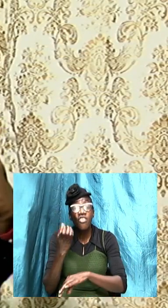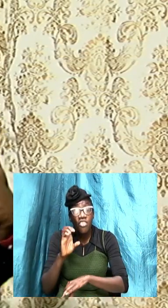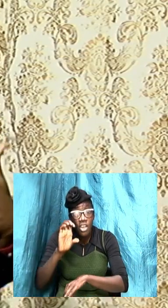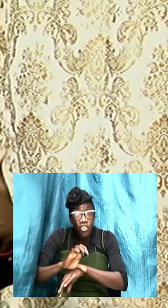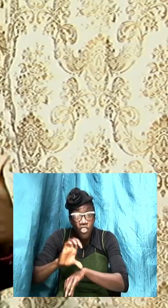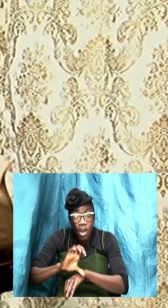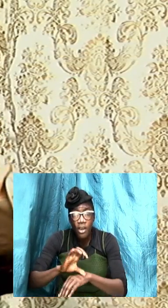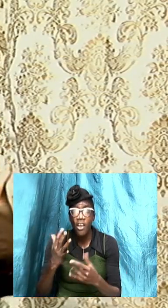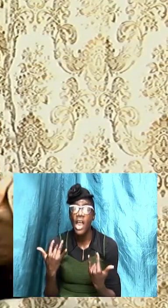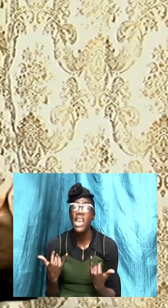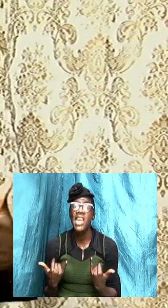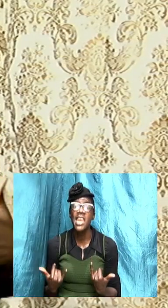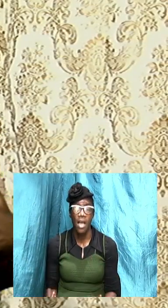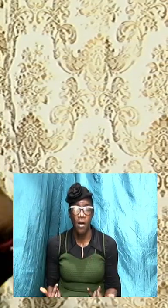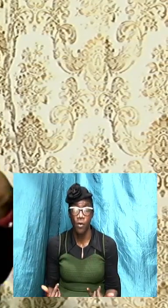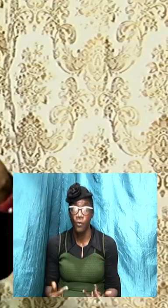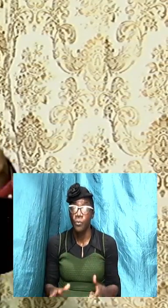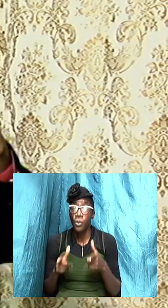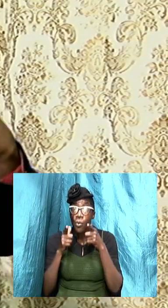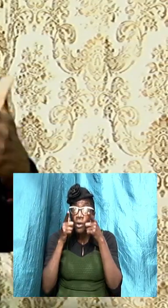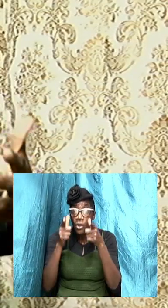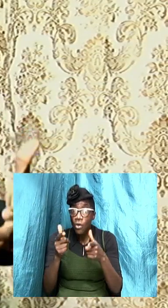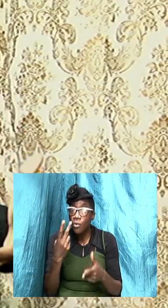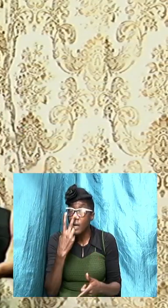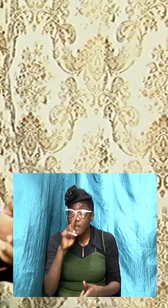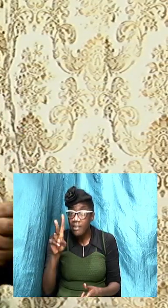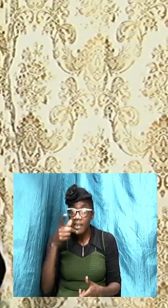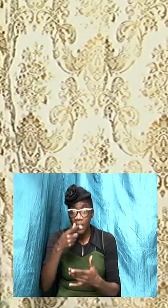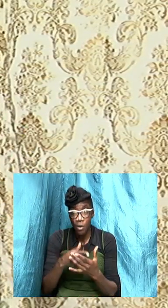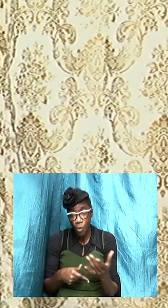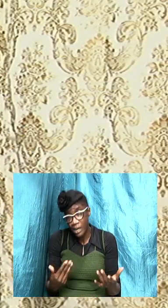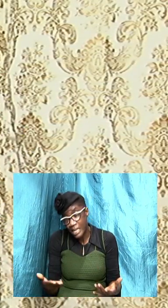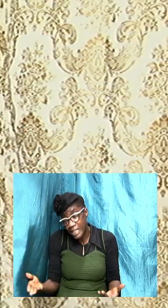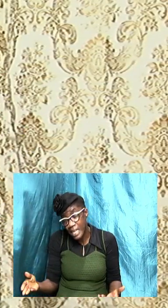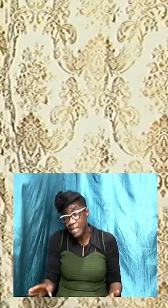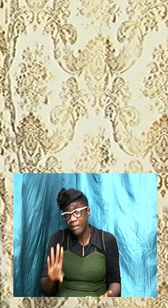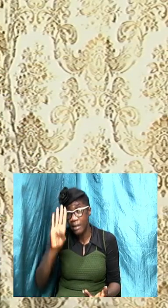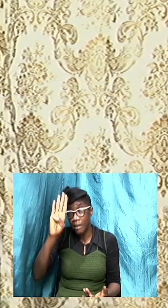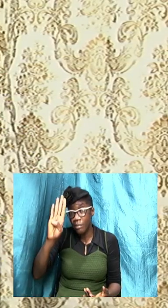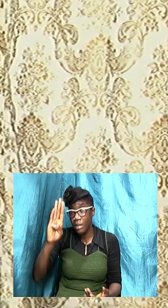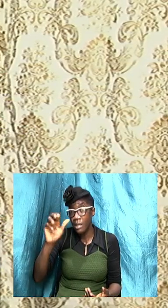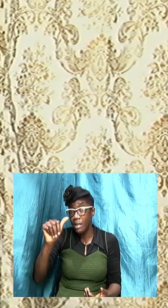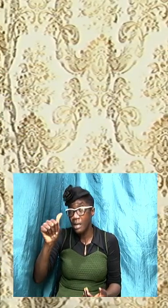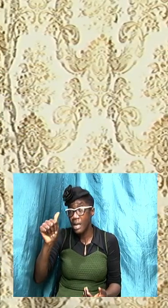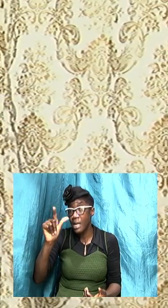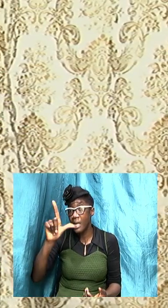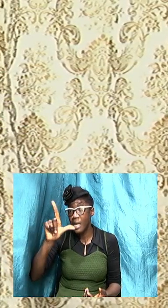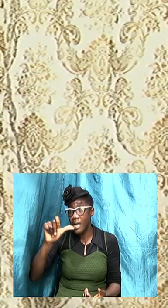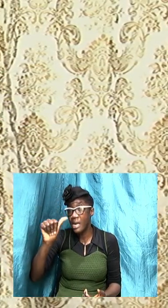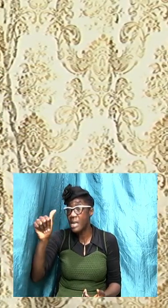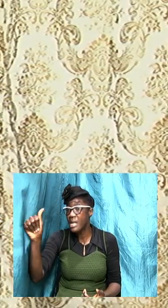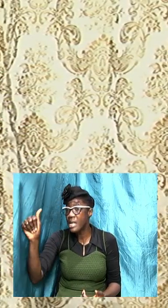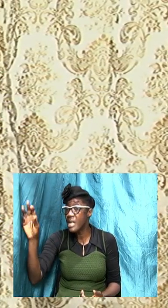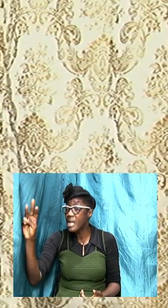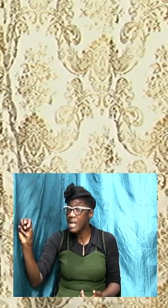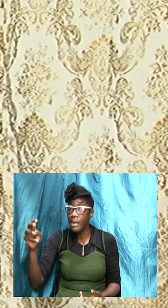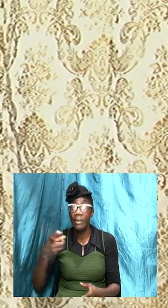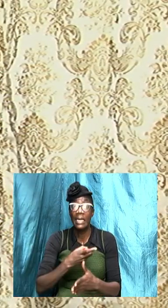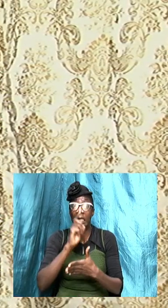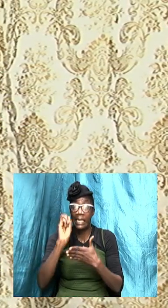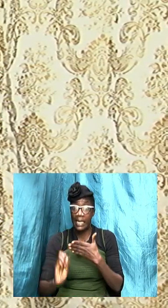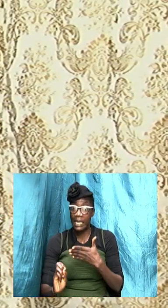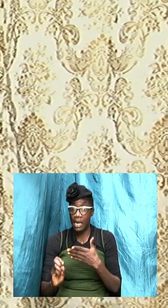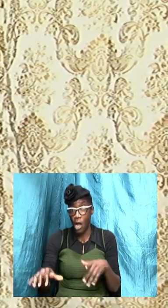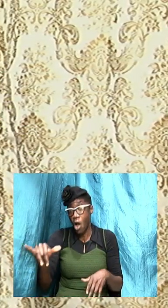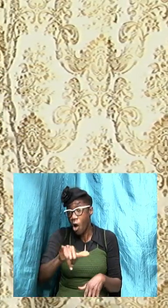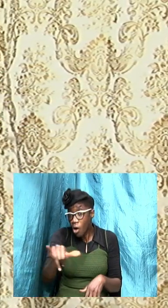further further on in our studies and we are going to look what the things that Balaam did but also in the church this was now in